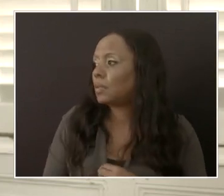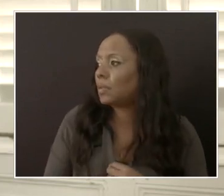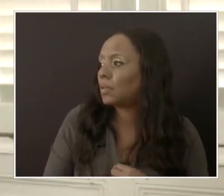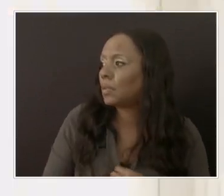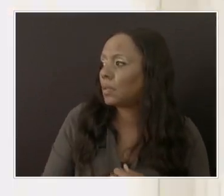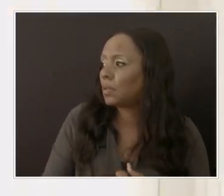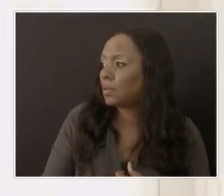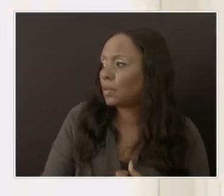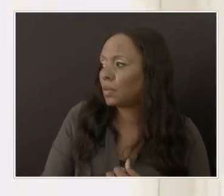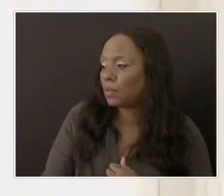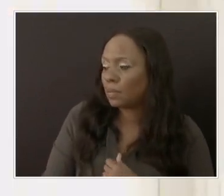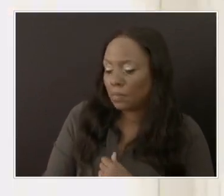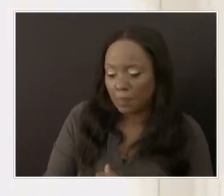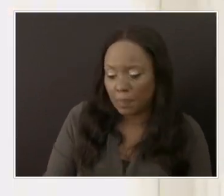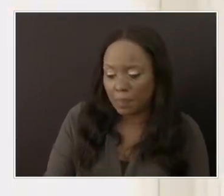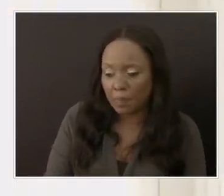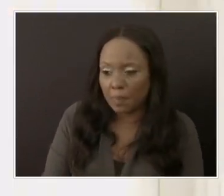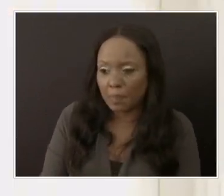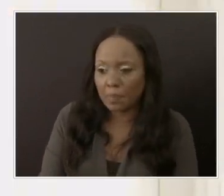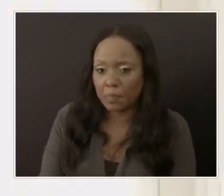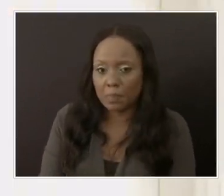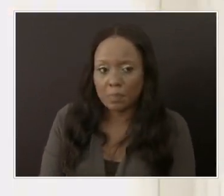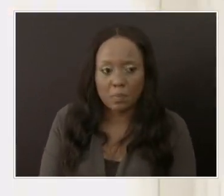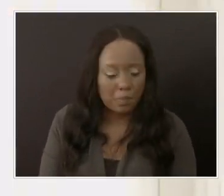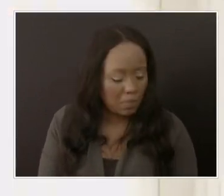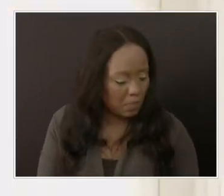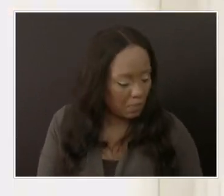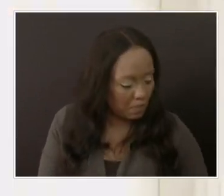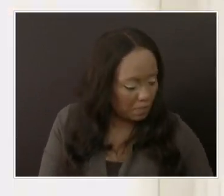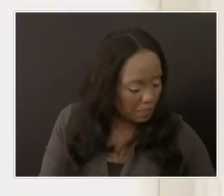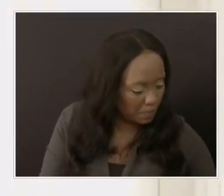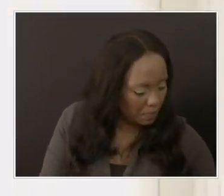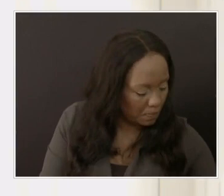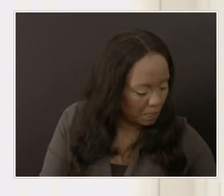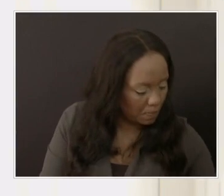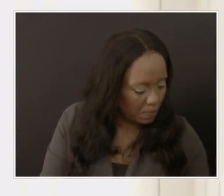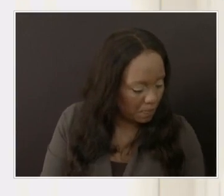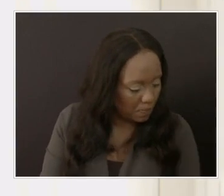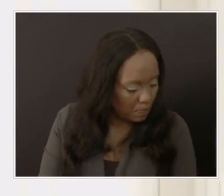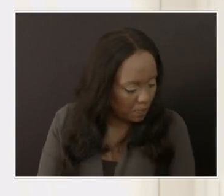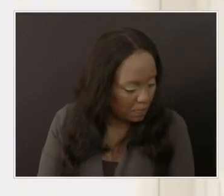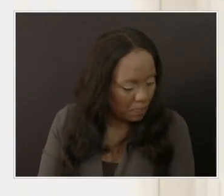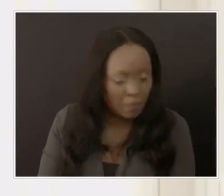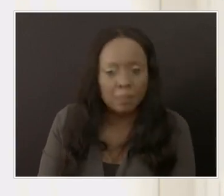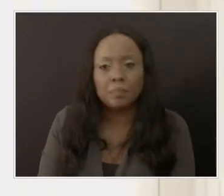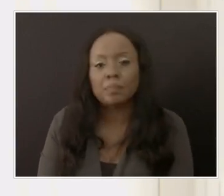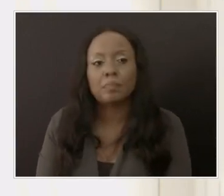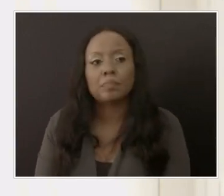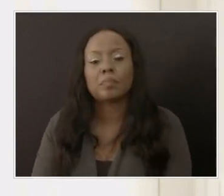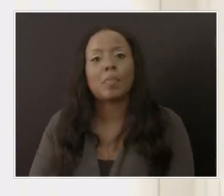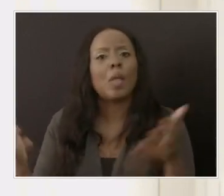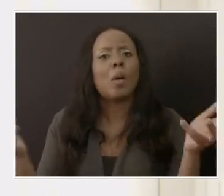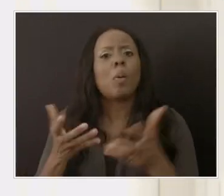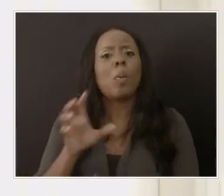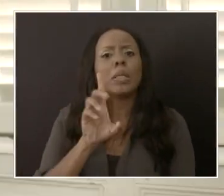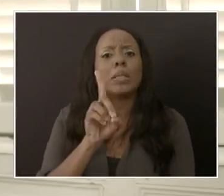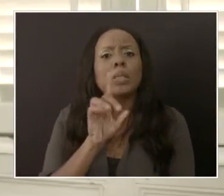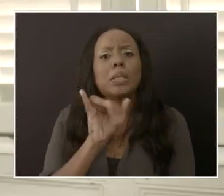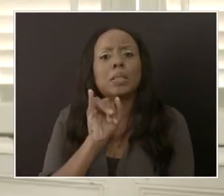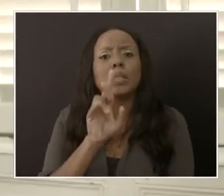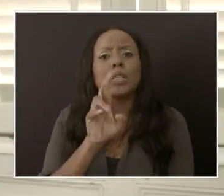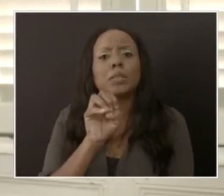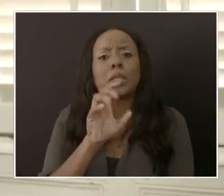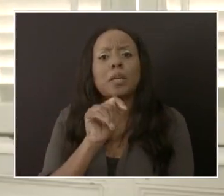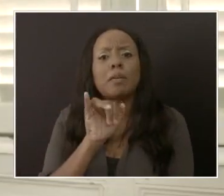does the protocol say, the directive say right now in relation to gatherings of that nature? Basically, the protocols